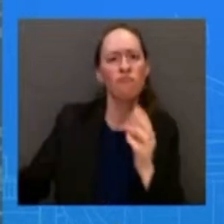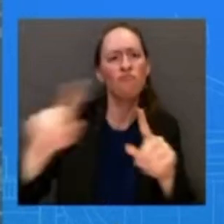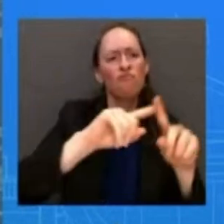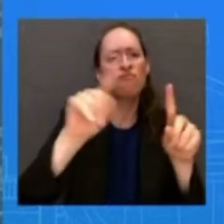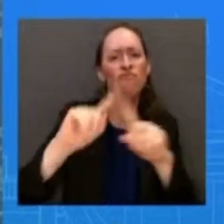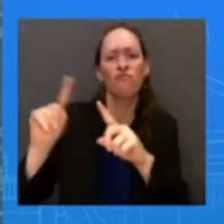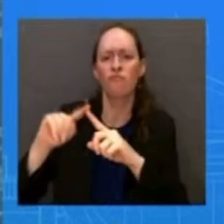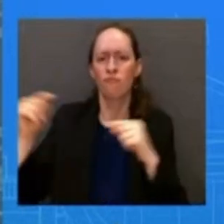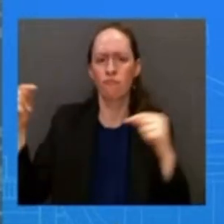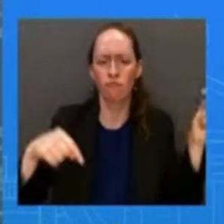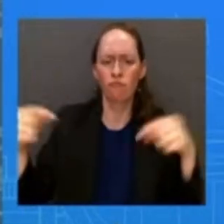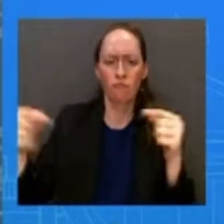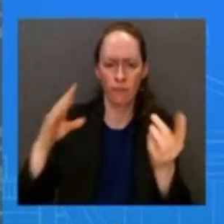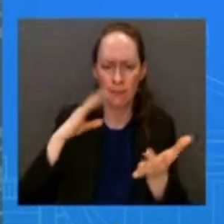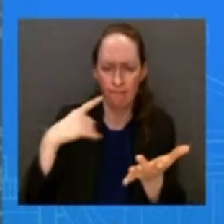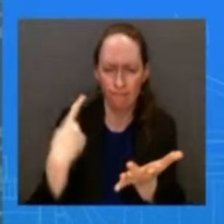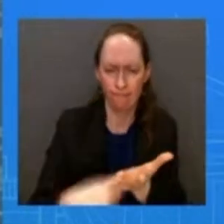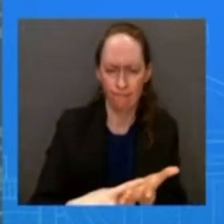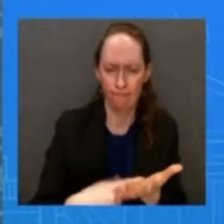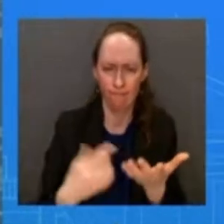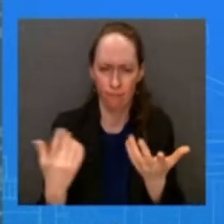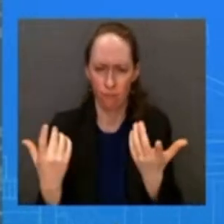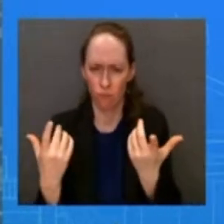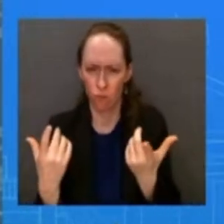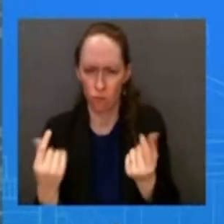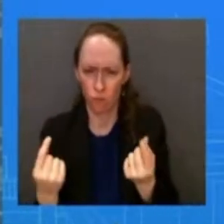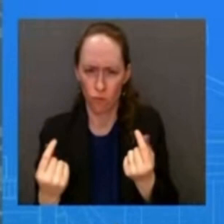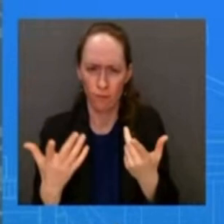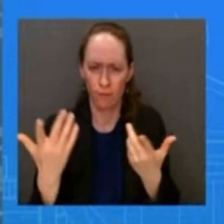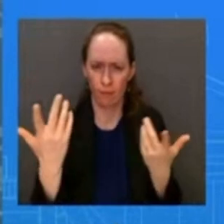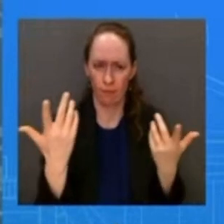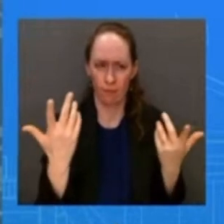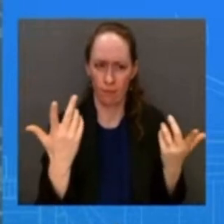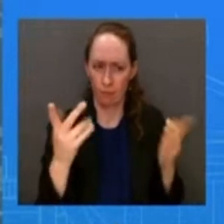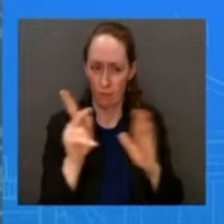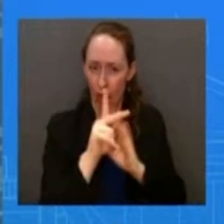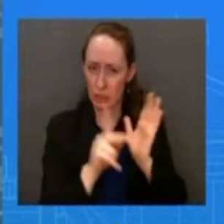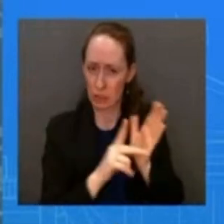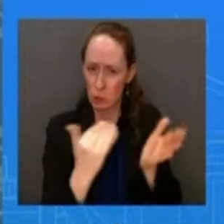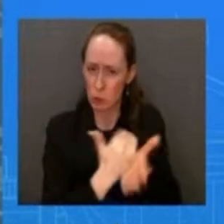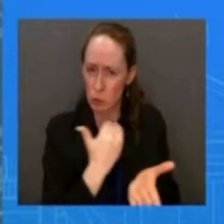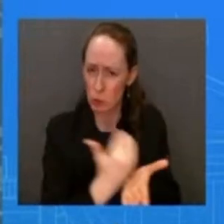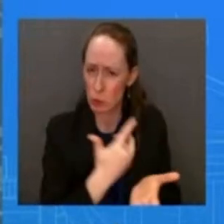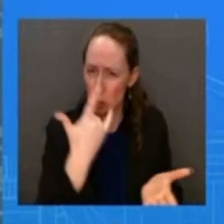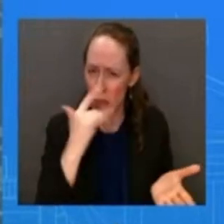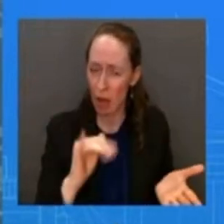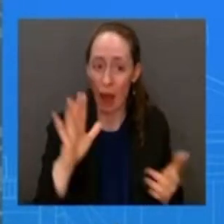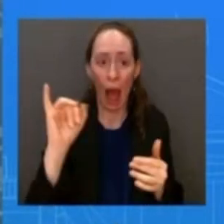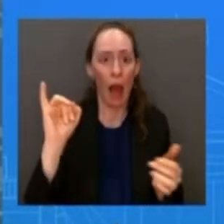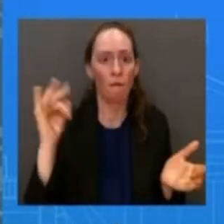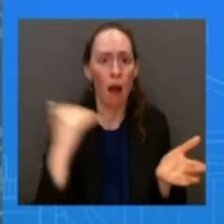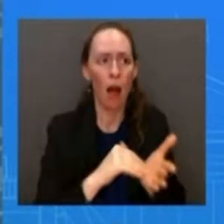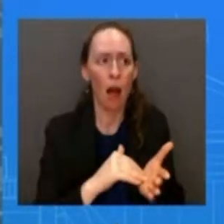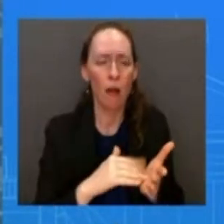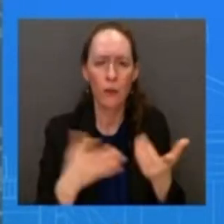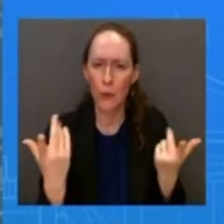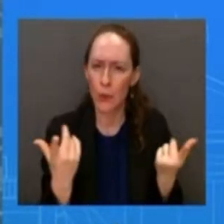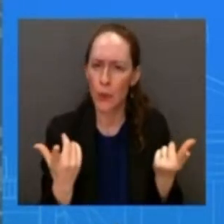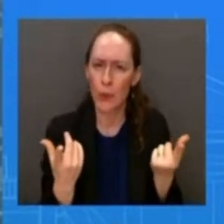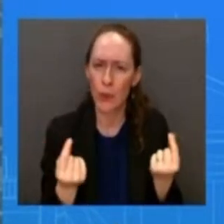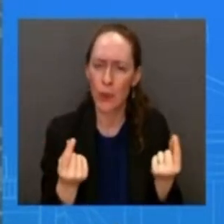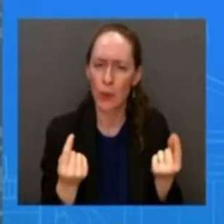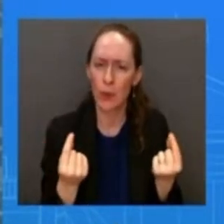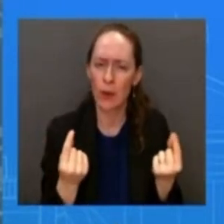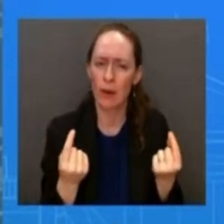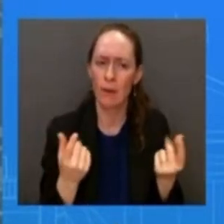forward uh when uh when and if this occurs again and so i believe my colleague uh from national uh security council uh